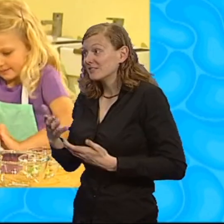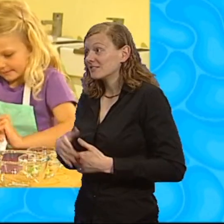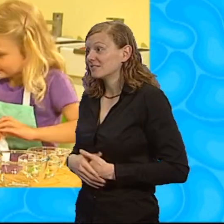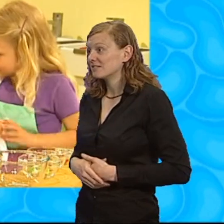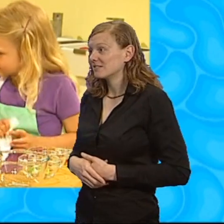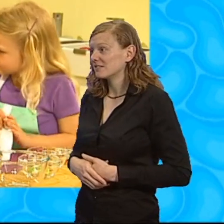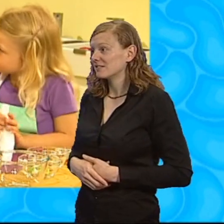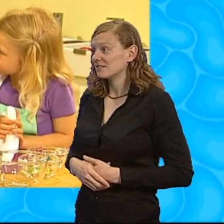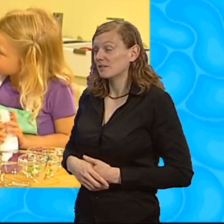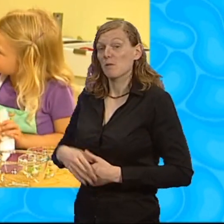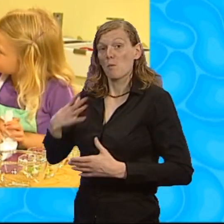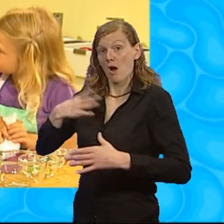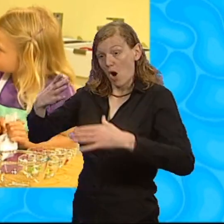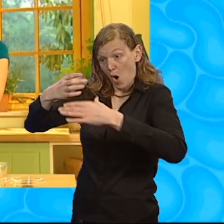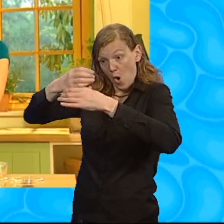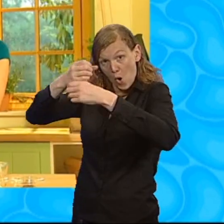me? Yeah.